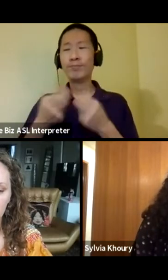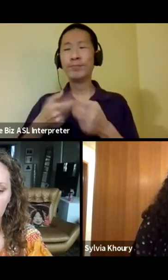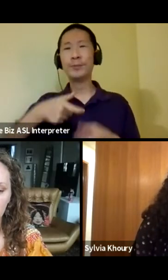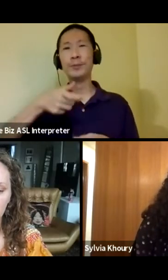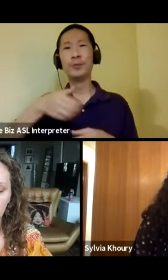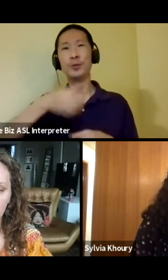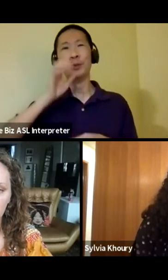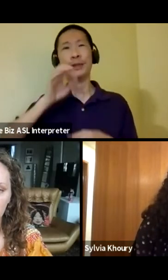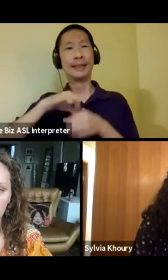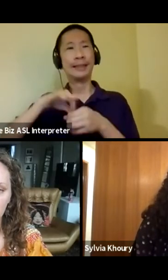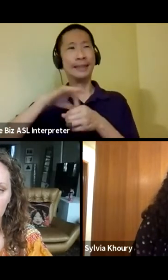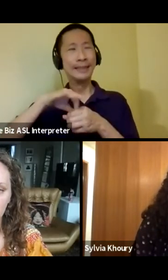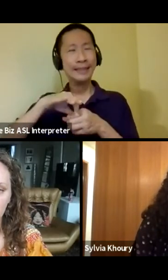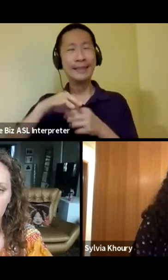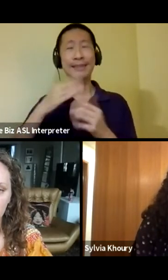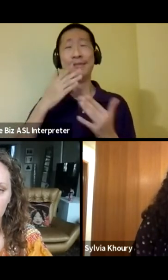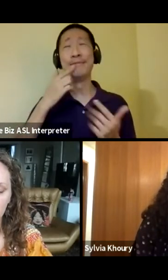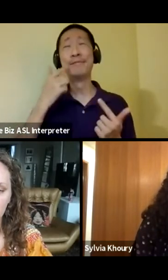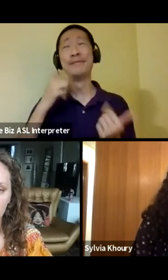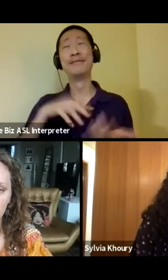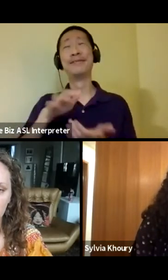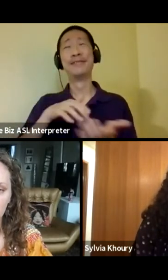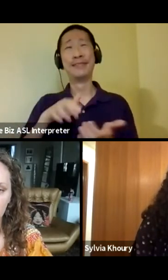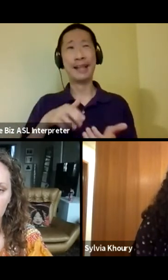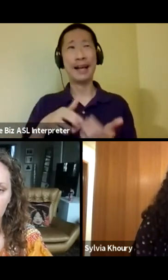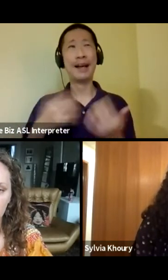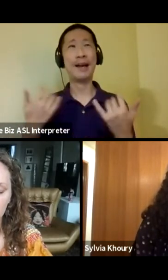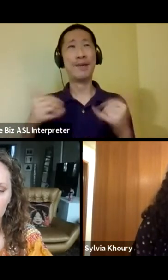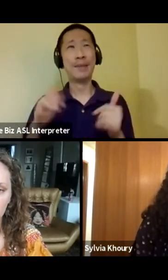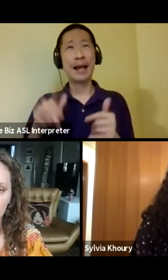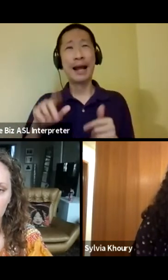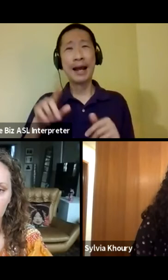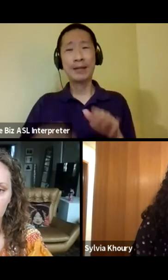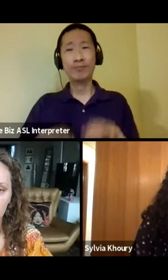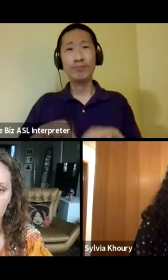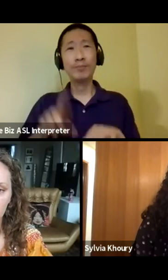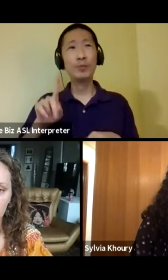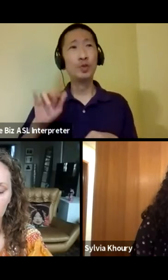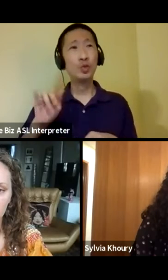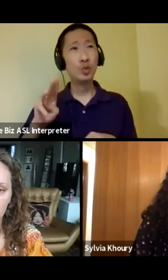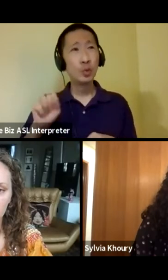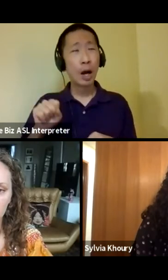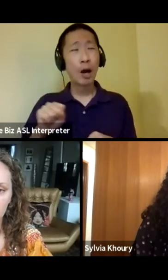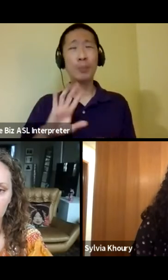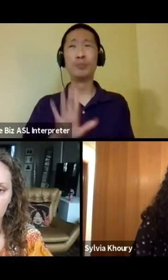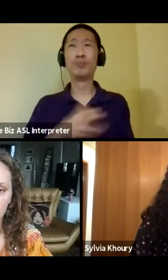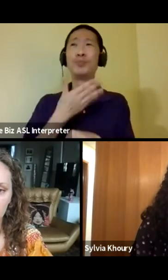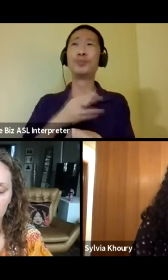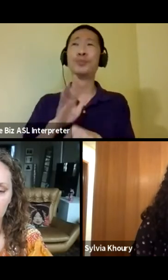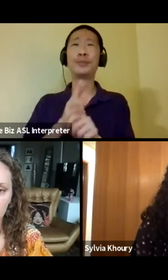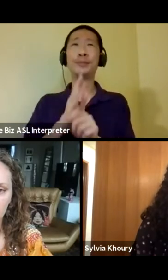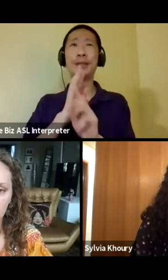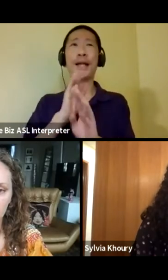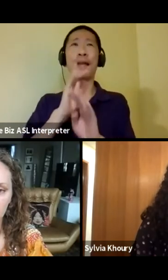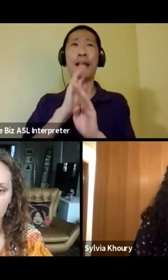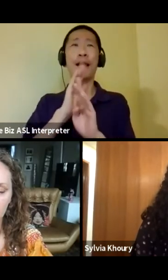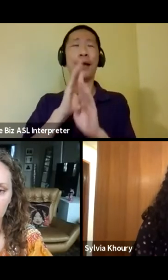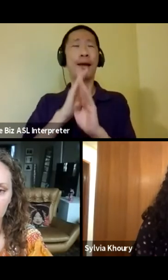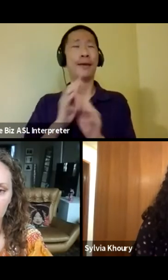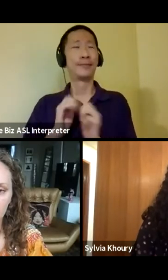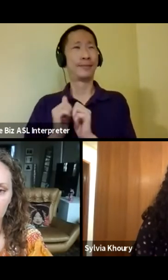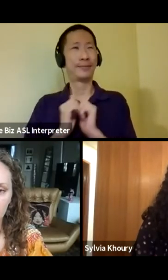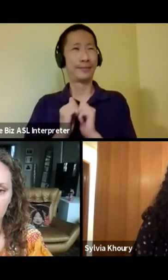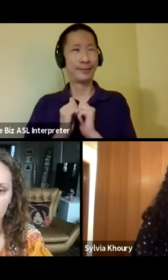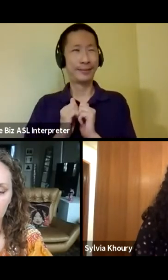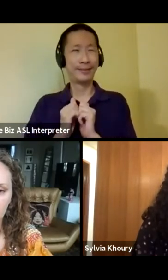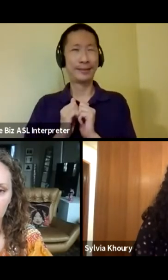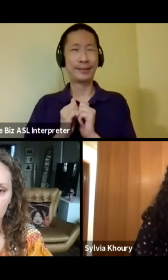laughing hysterically, playing baria drums and singing old songs. And I, I just love that. And I want to see